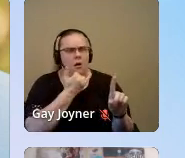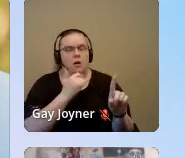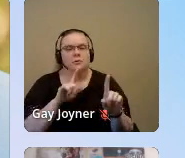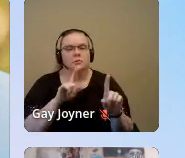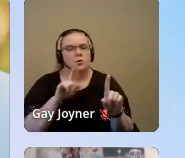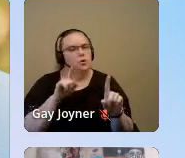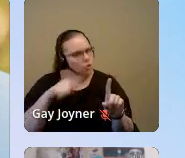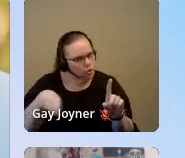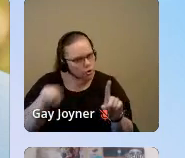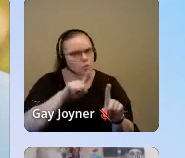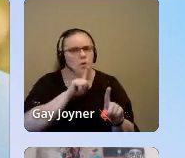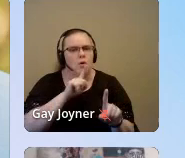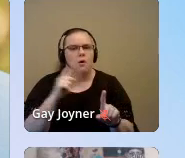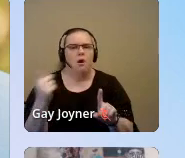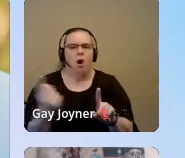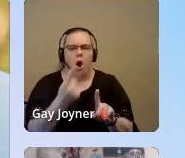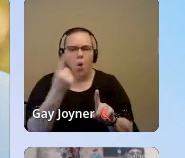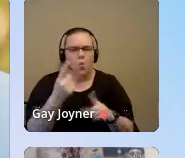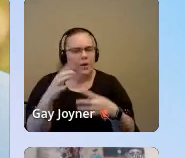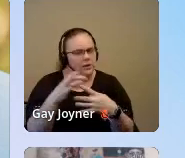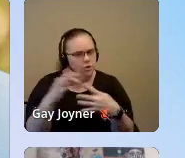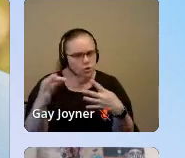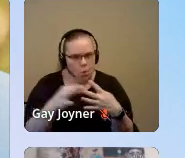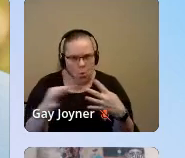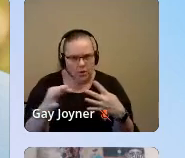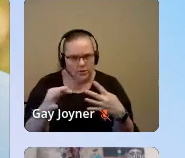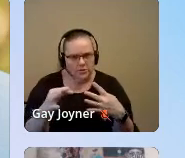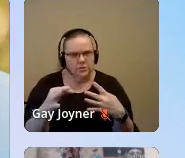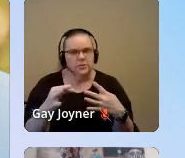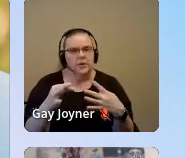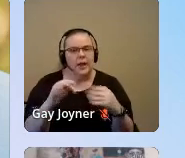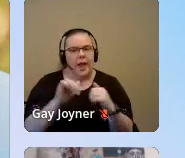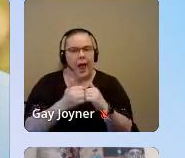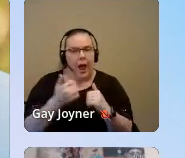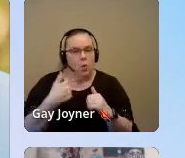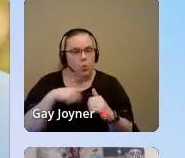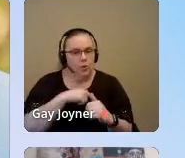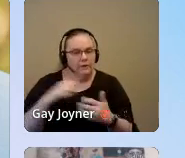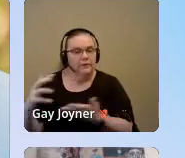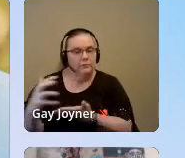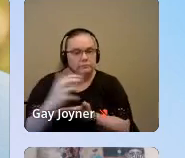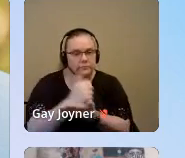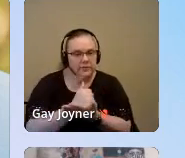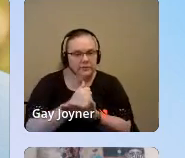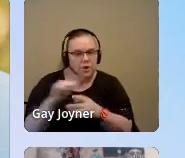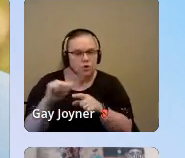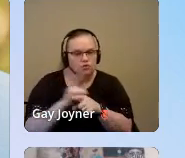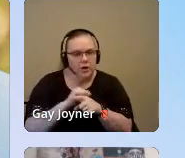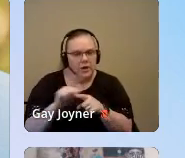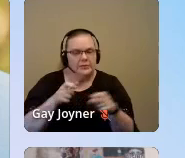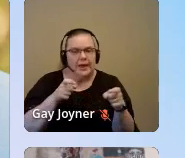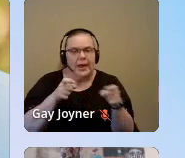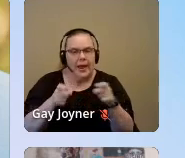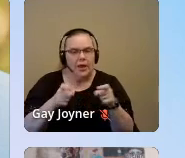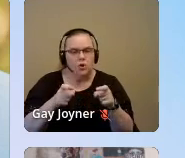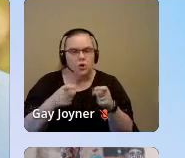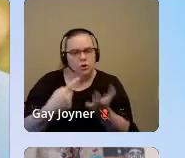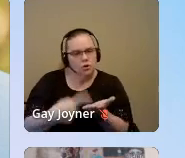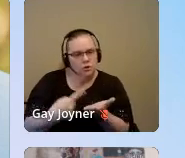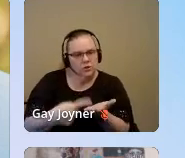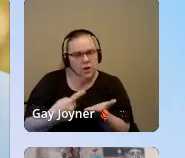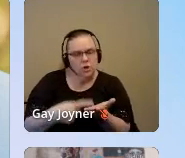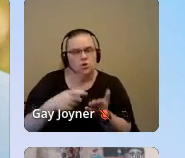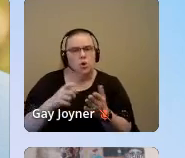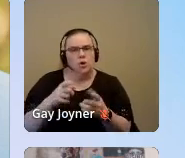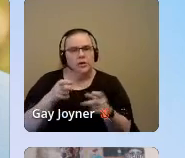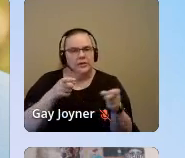choice in your life, right? I'm sharing this because how we've collectively been trained to handle, talk about, or deal with